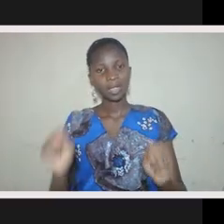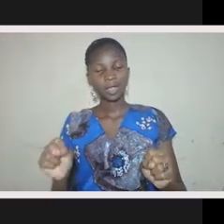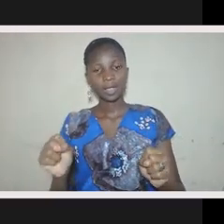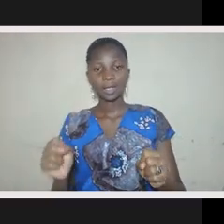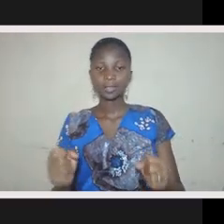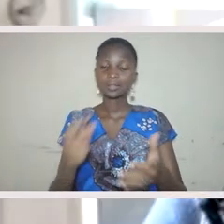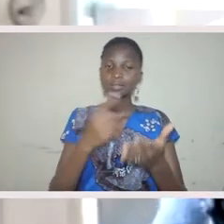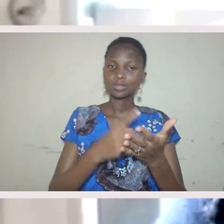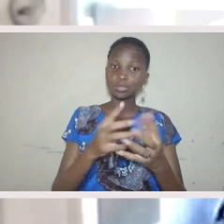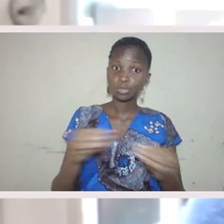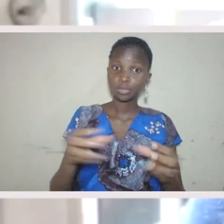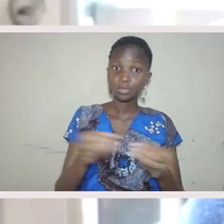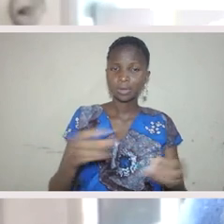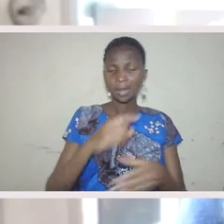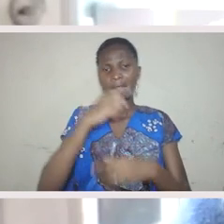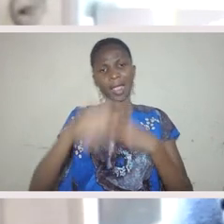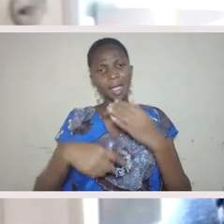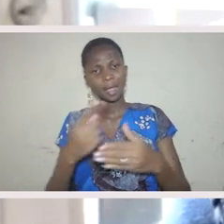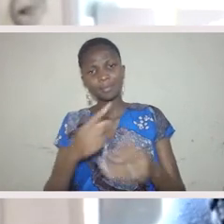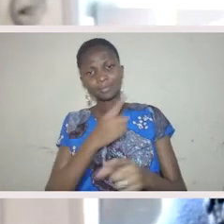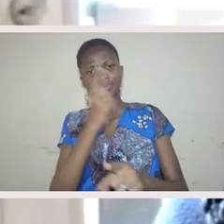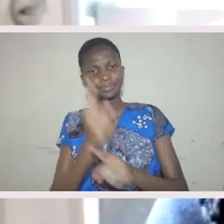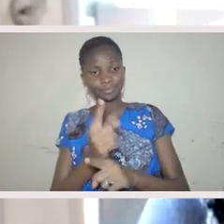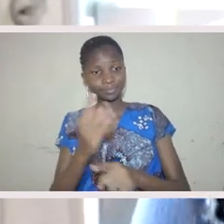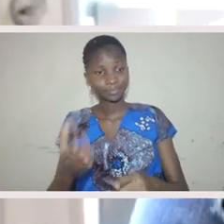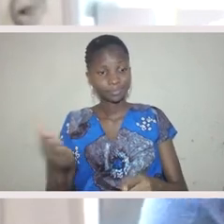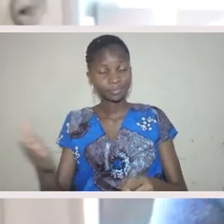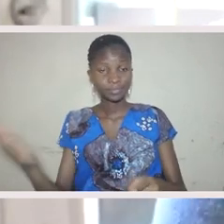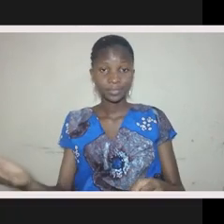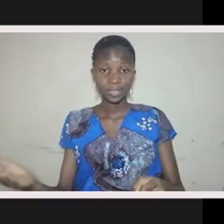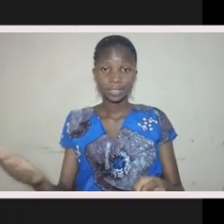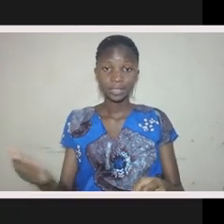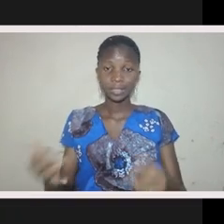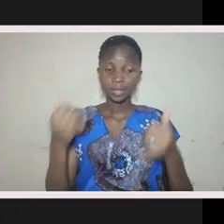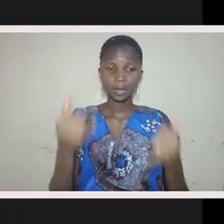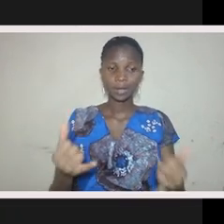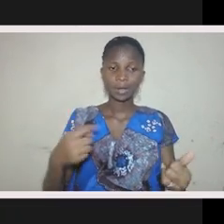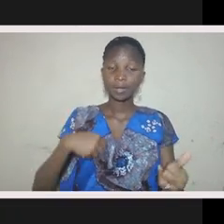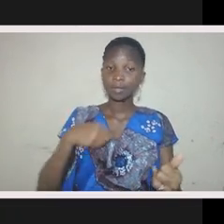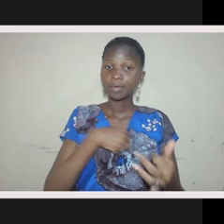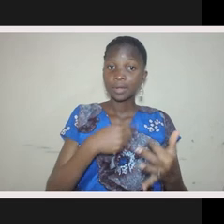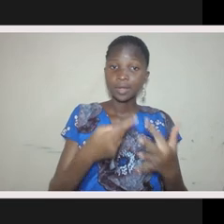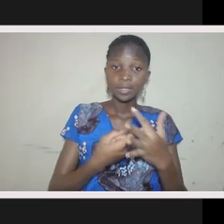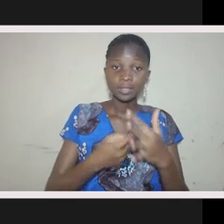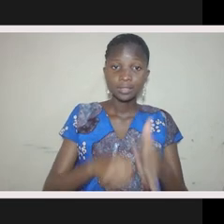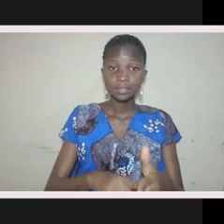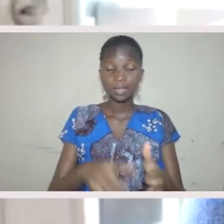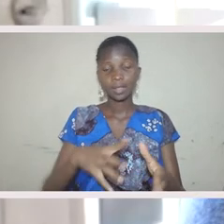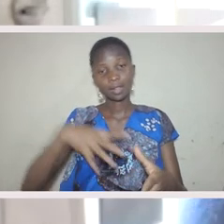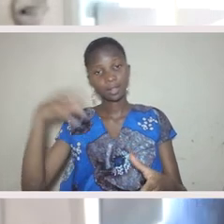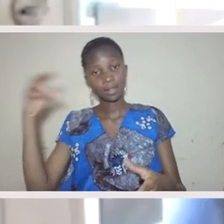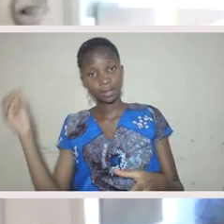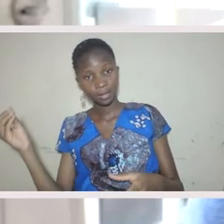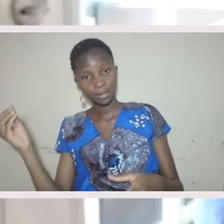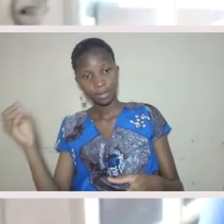about things real and have to coach one another through this experience. And so let this be for today, as we begin to leave